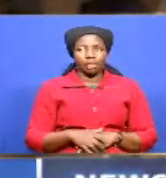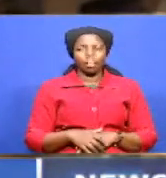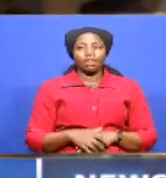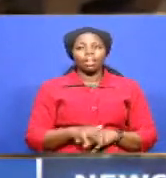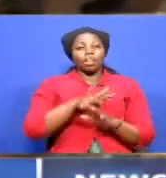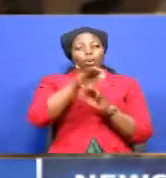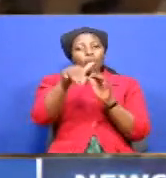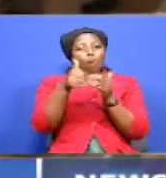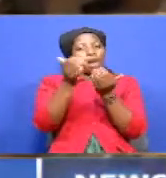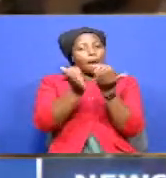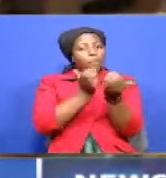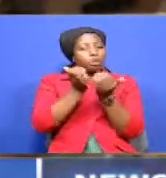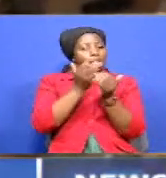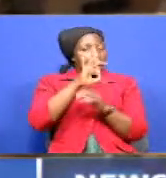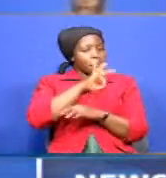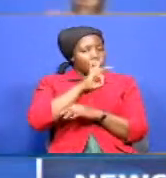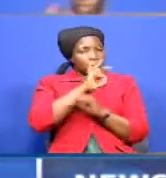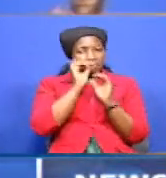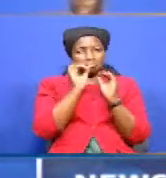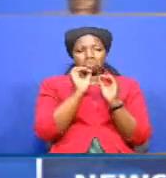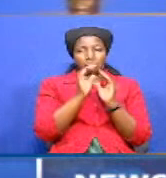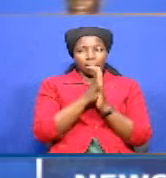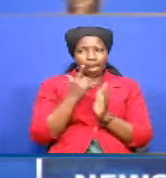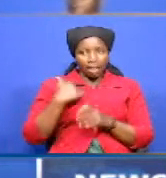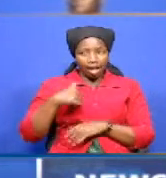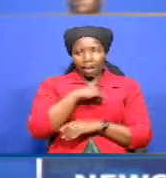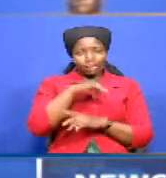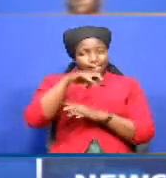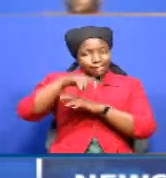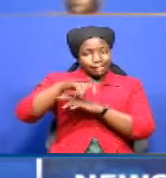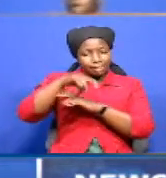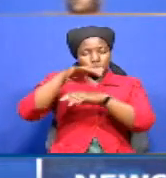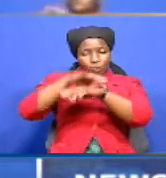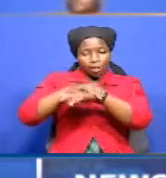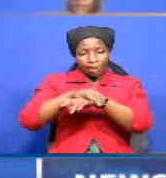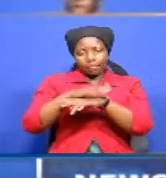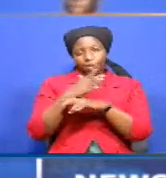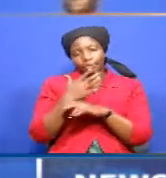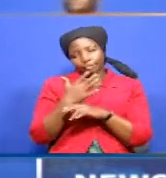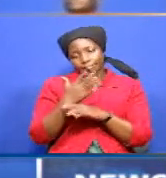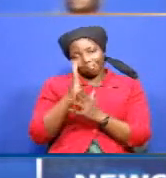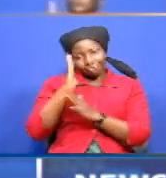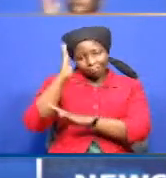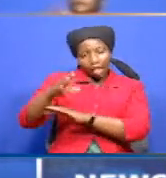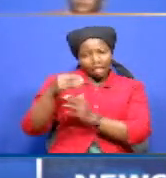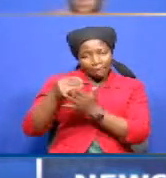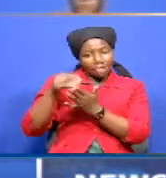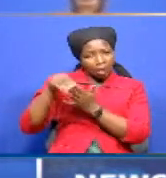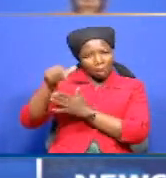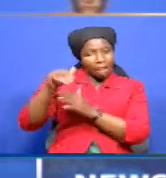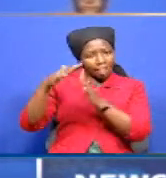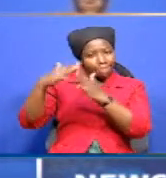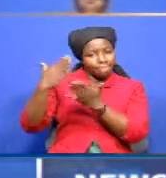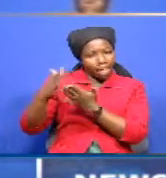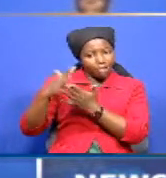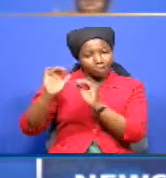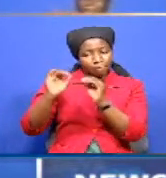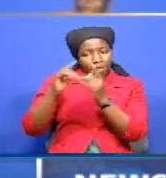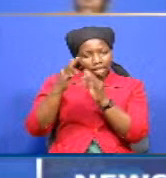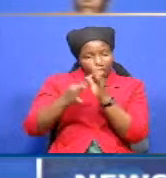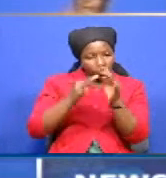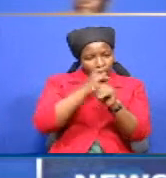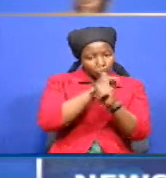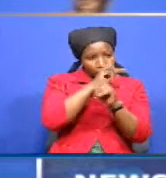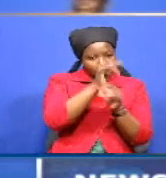all businesses tend to benefit we don't have to you know get you know direct money to pay their rent mr speaker if we protect these